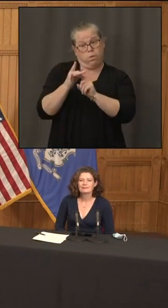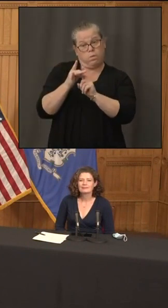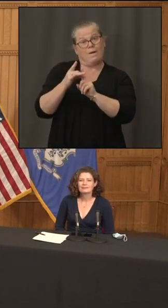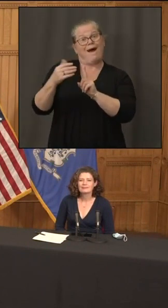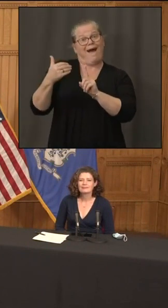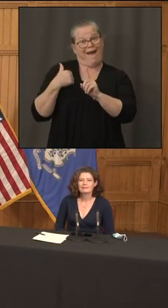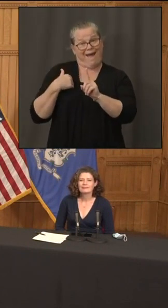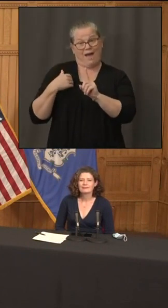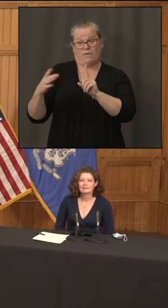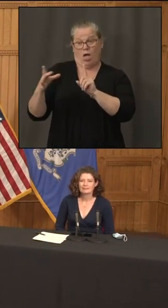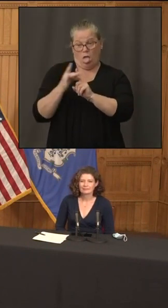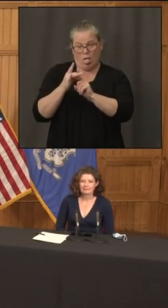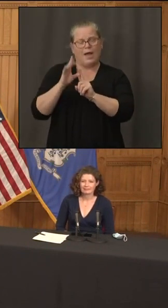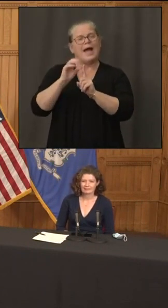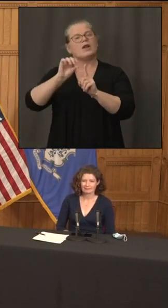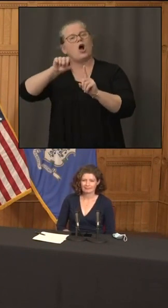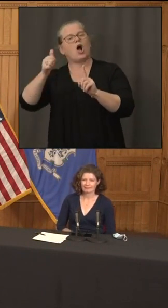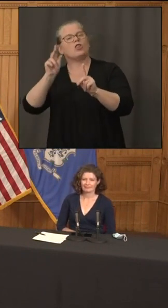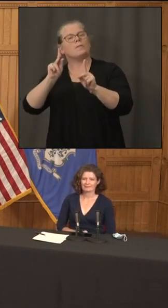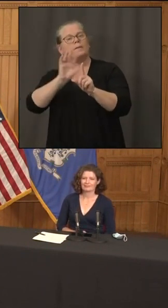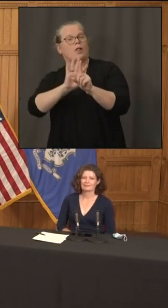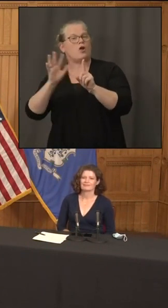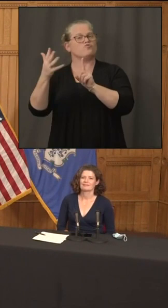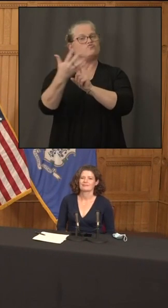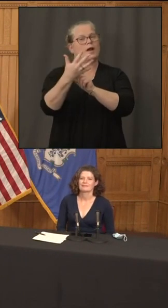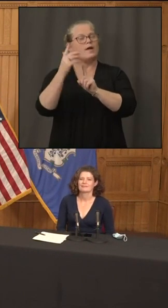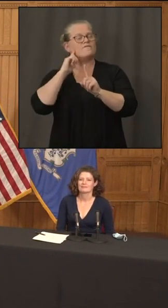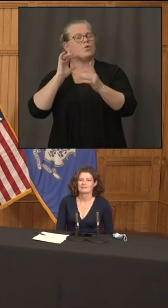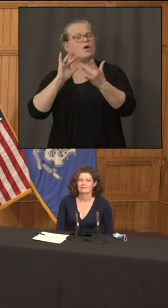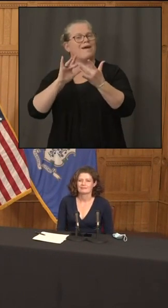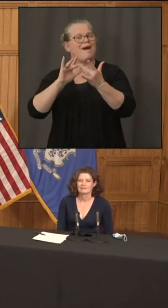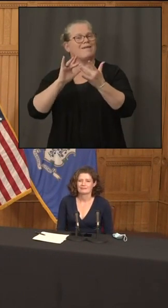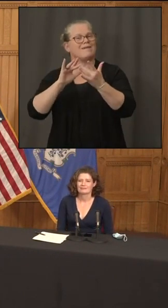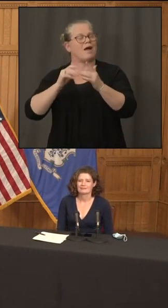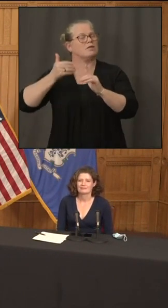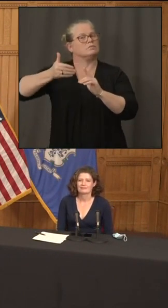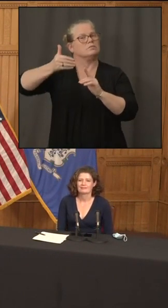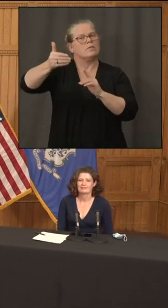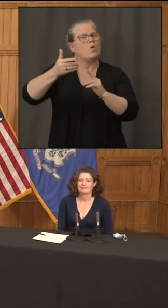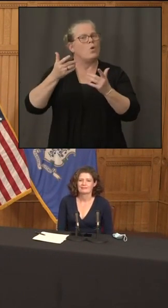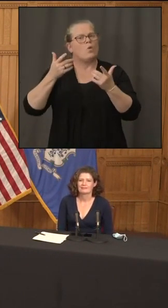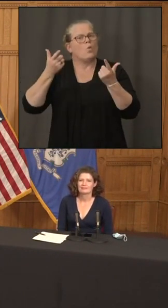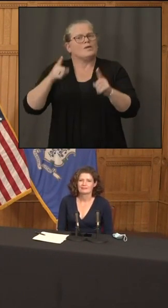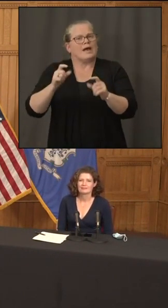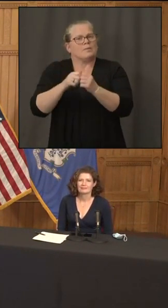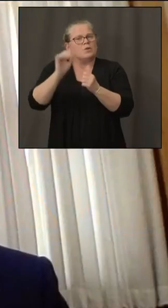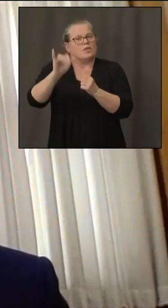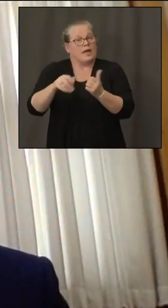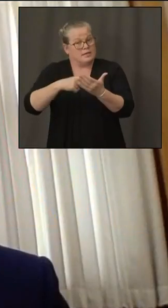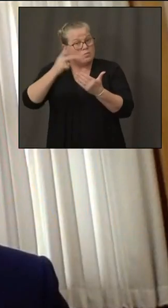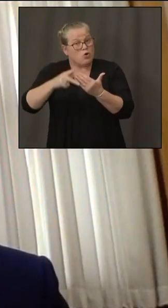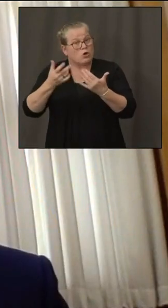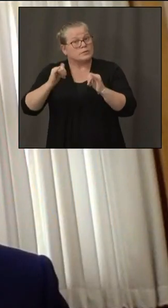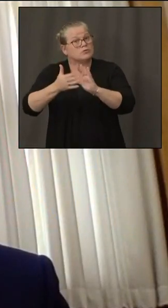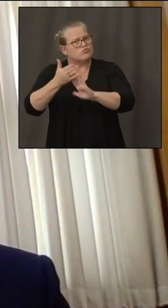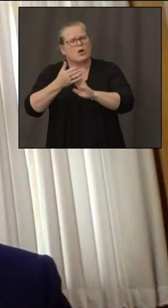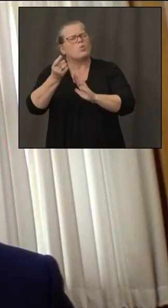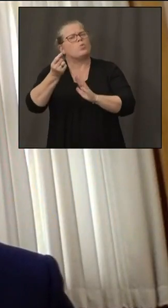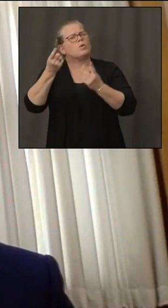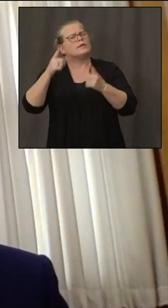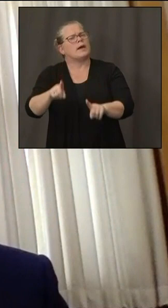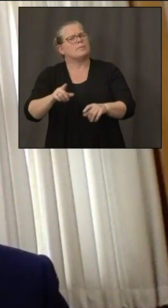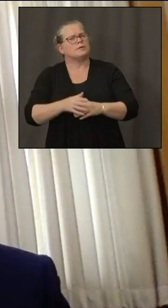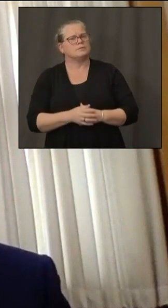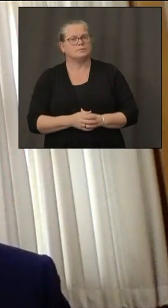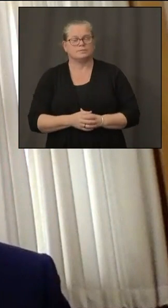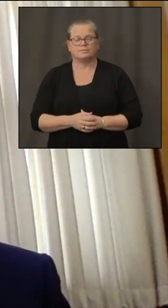um what have you seen with that program sure yeah um our contact tracing program continues to